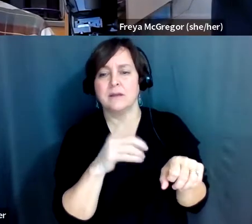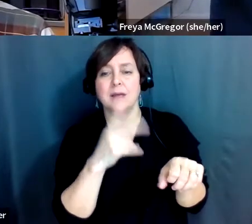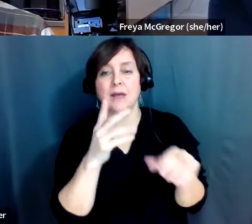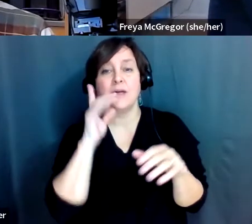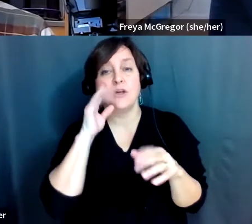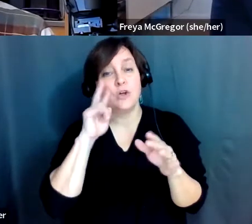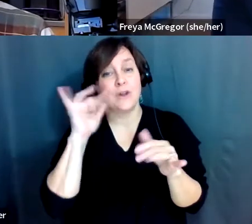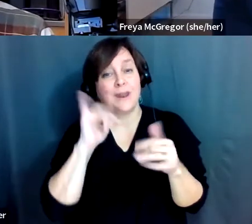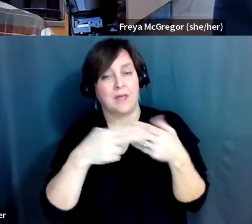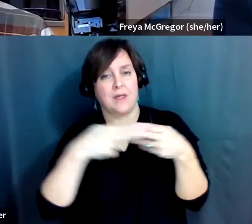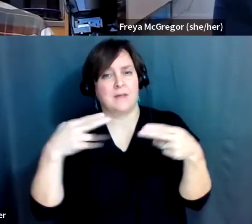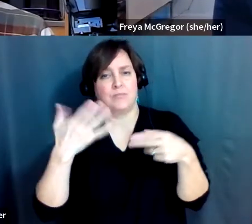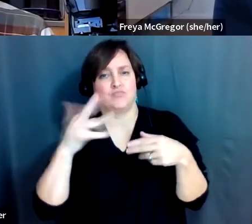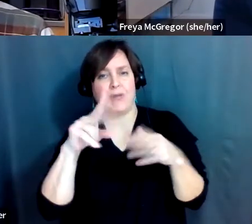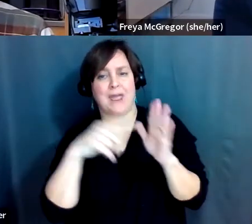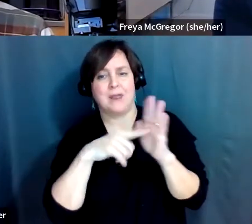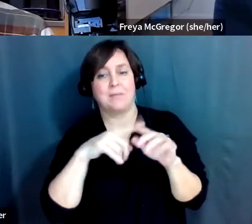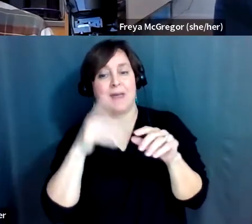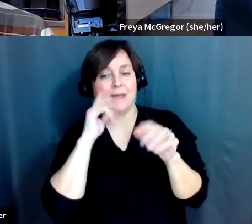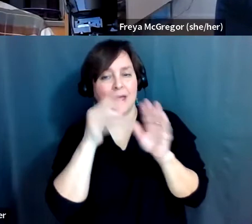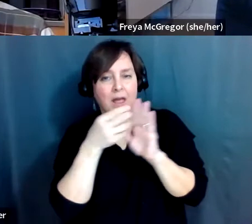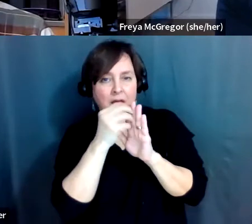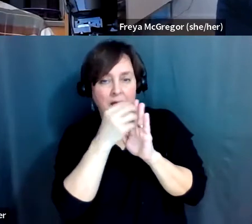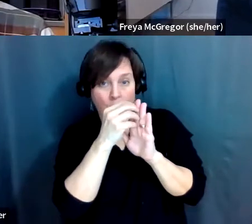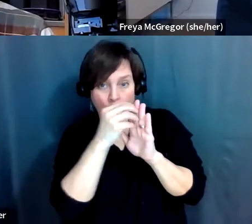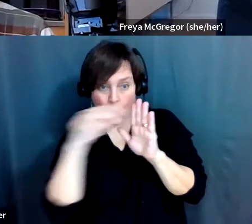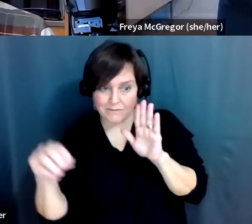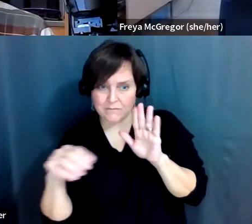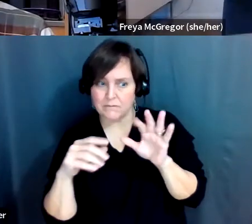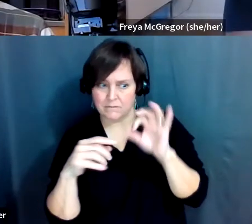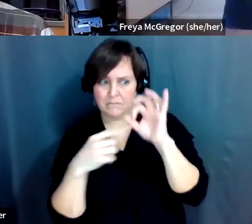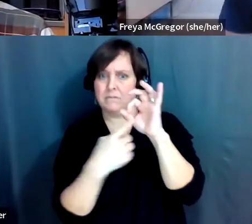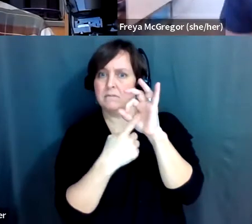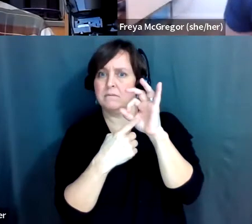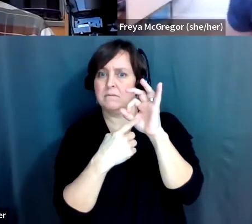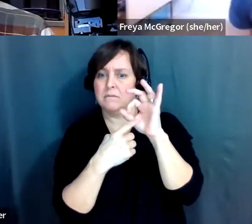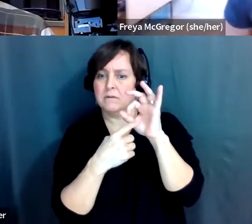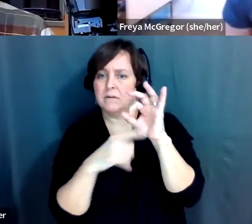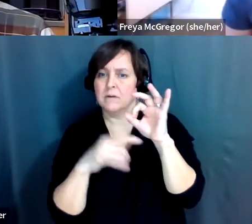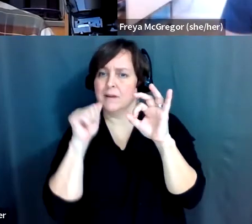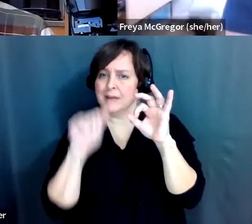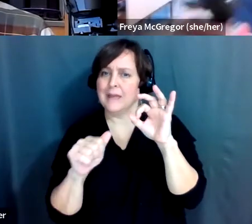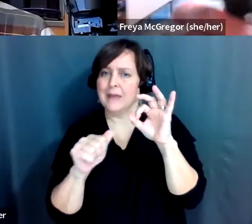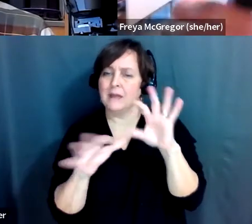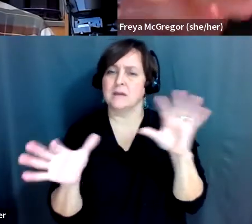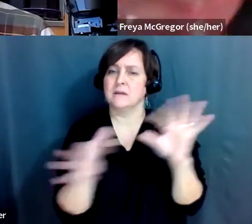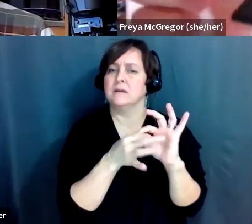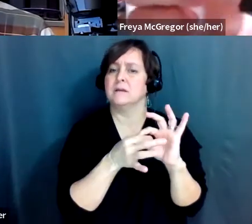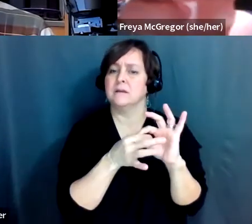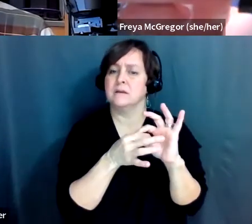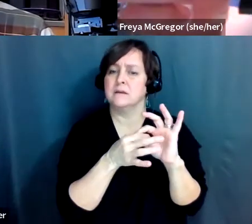anything underneath. Right. Unless you try to untwist it. And then you find the thread that screws in